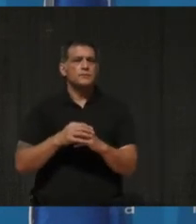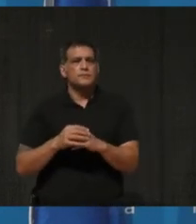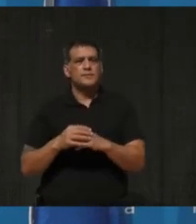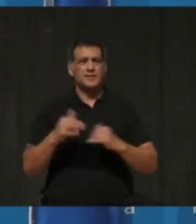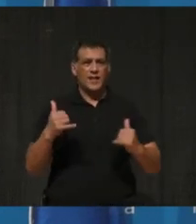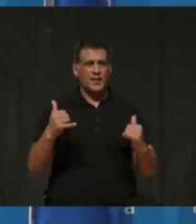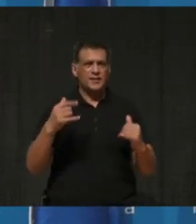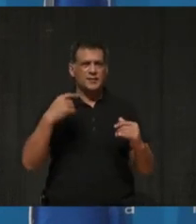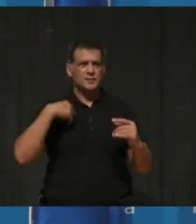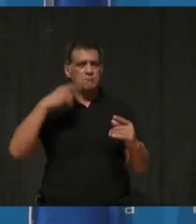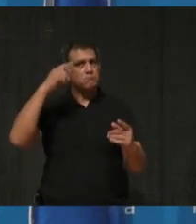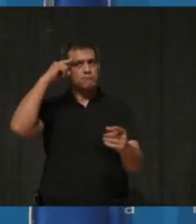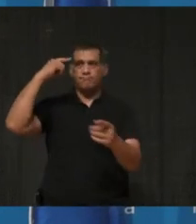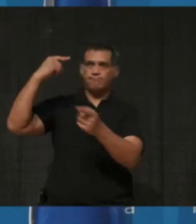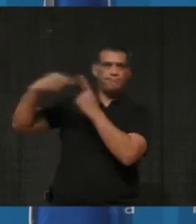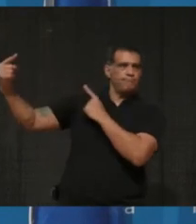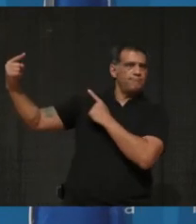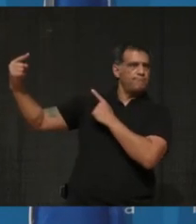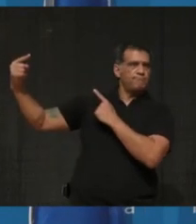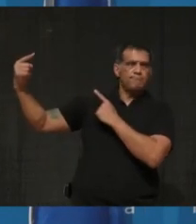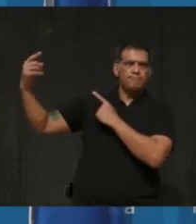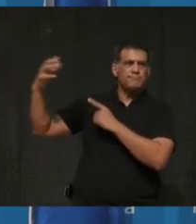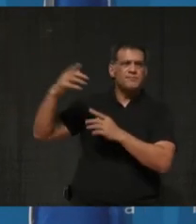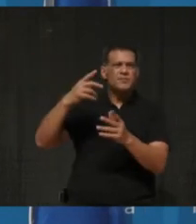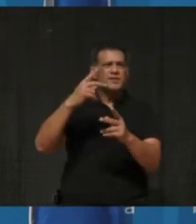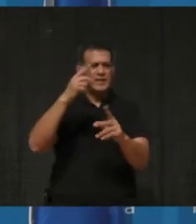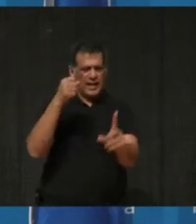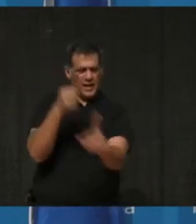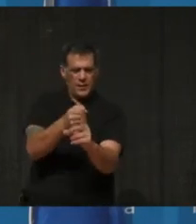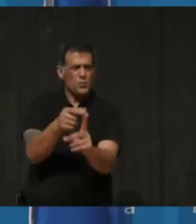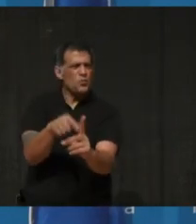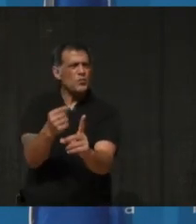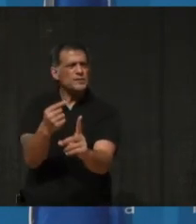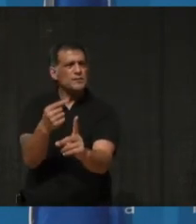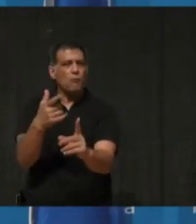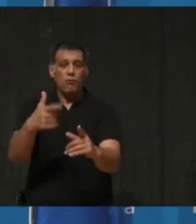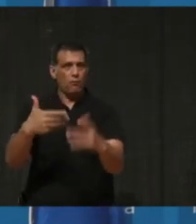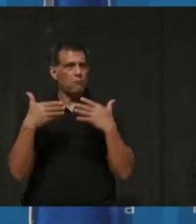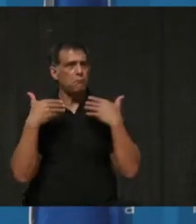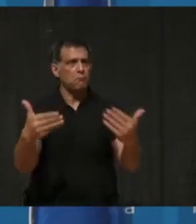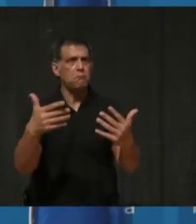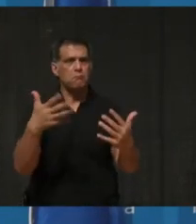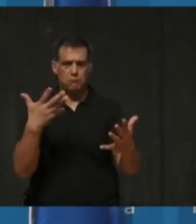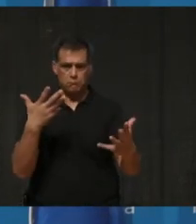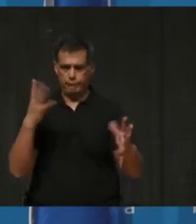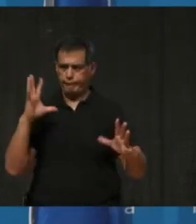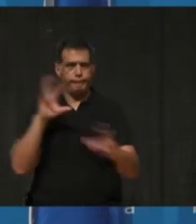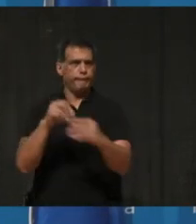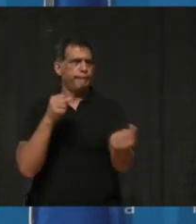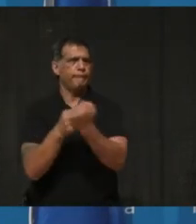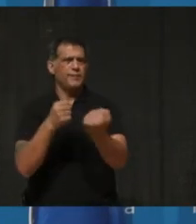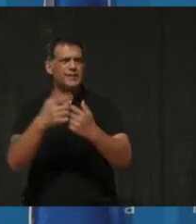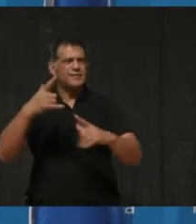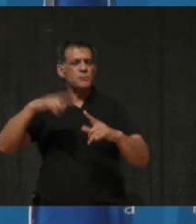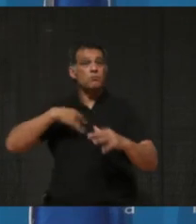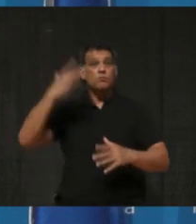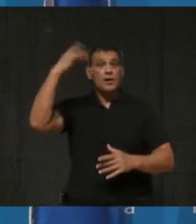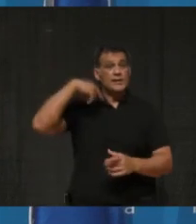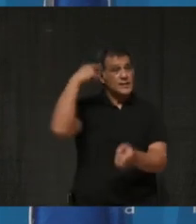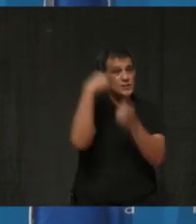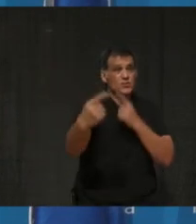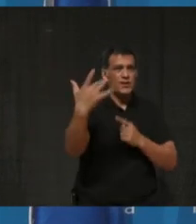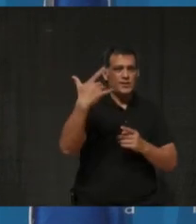If we hadn't opposed? Well, what we're asking for right now, to be perfectly clear, is a full environmental assessment, because there's only a